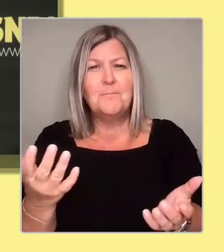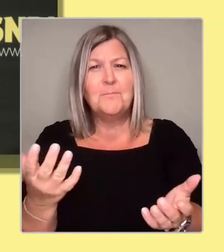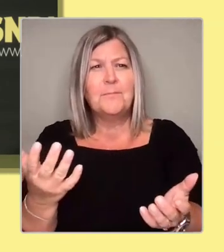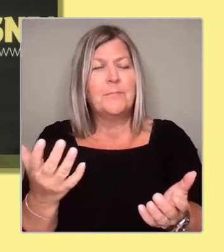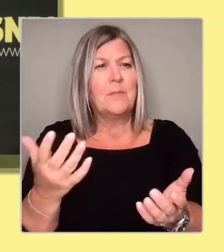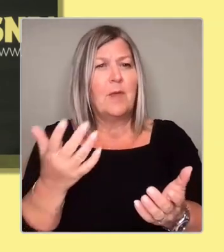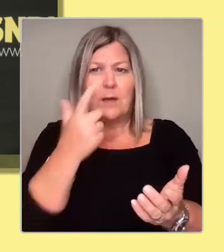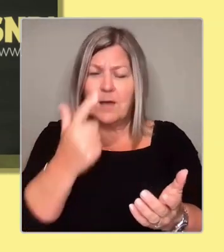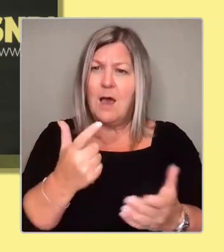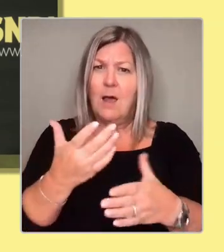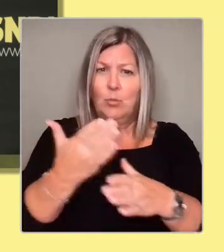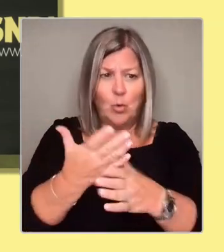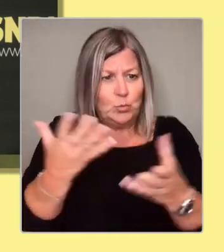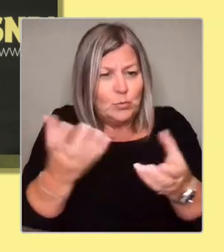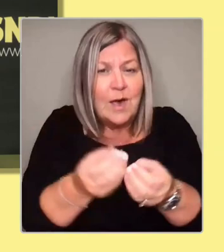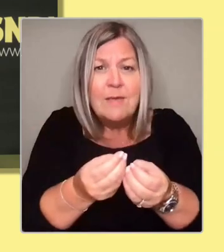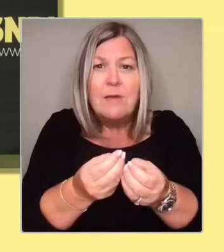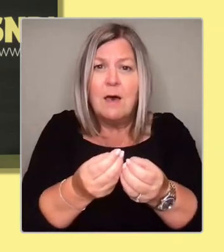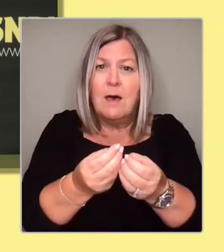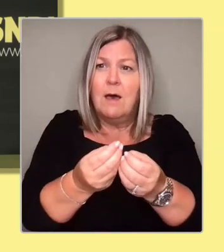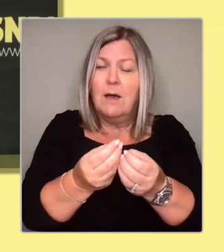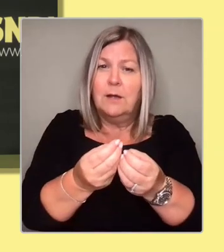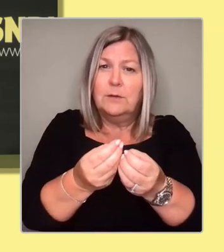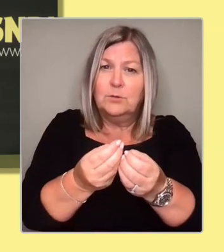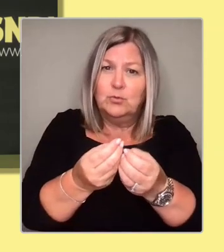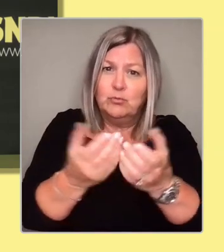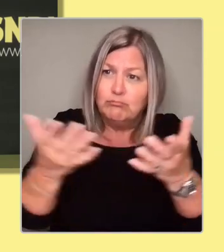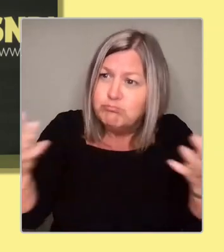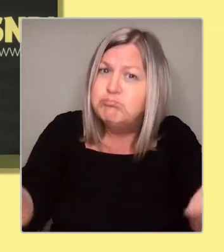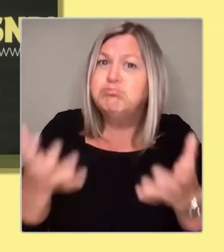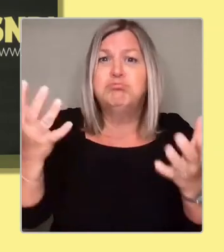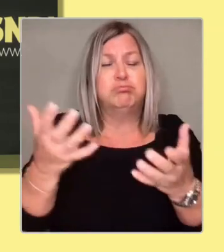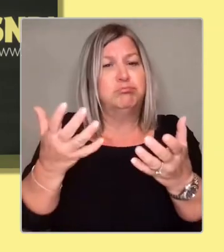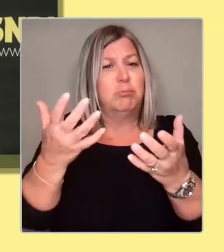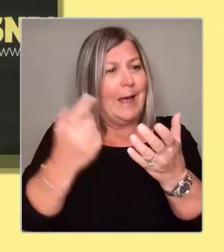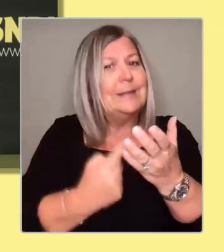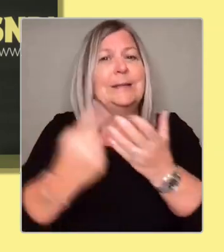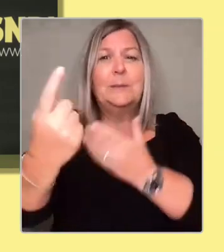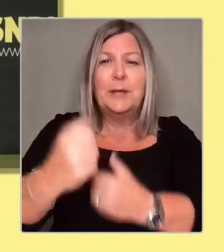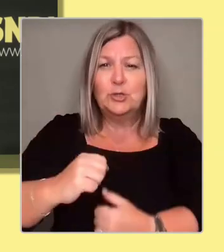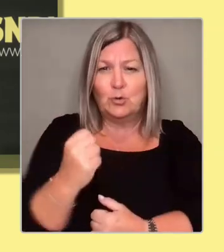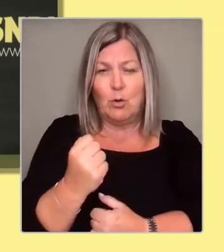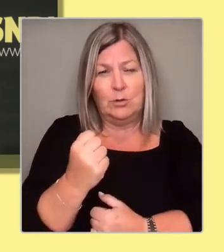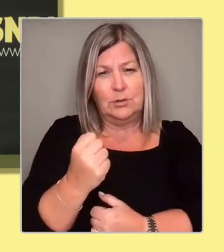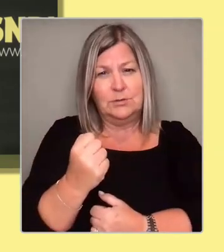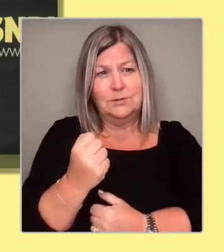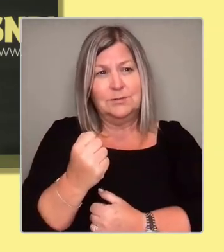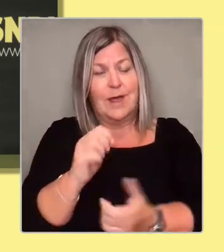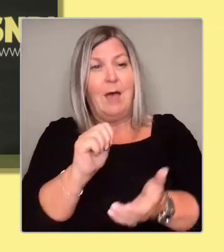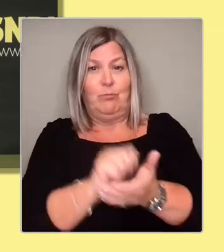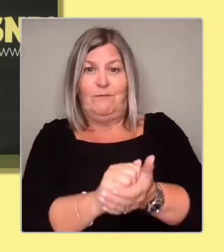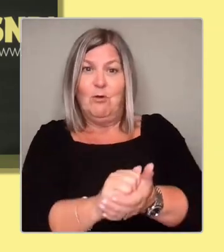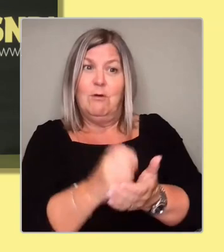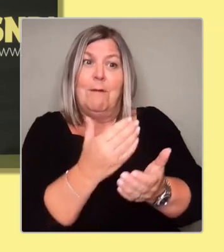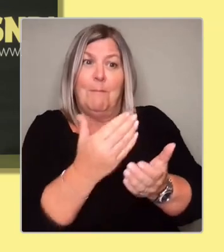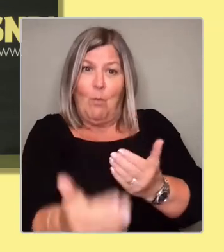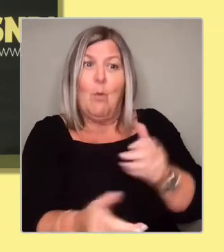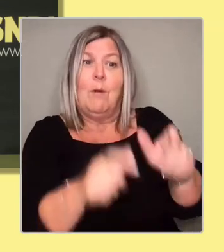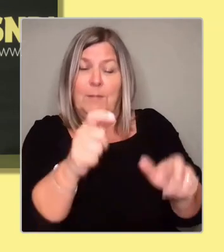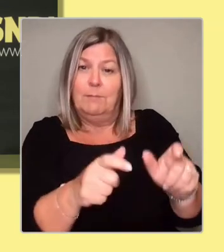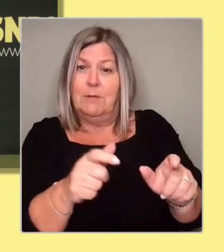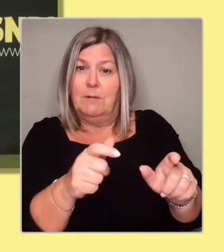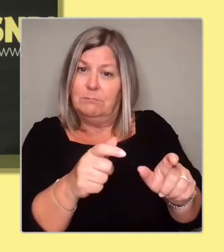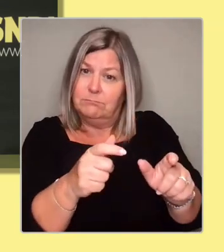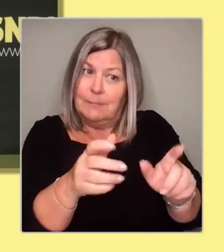rather all of our fellow citizens were persuaded by independence, because I think that is the best way to